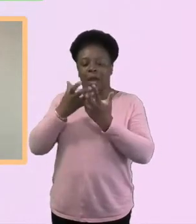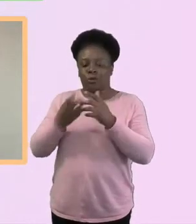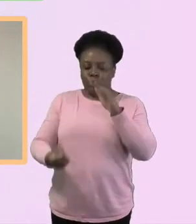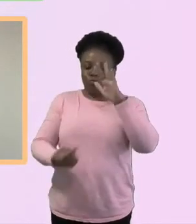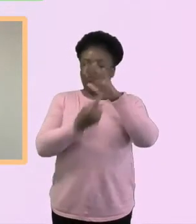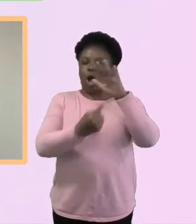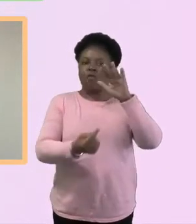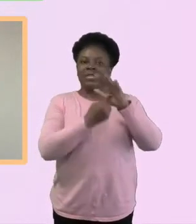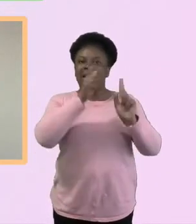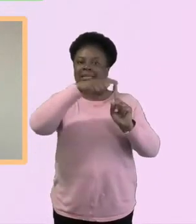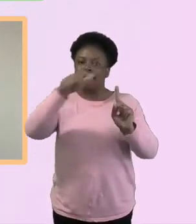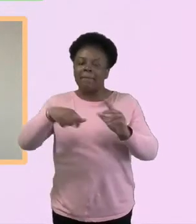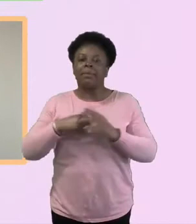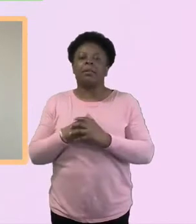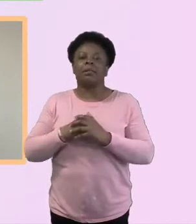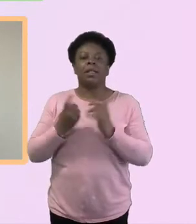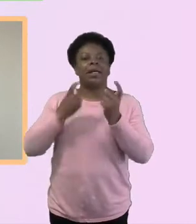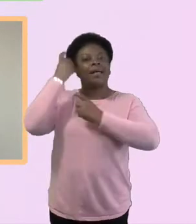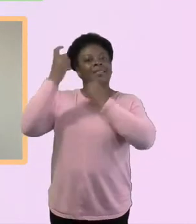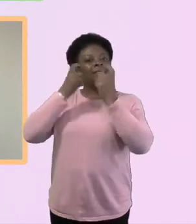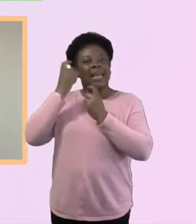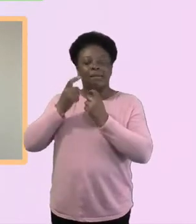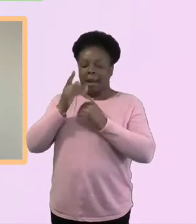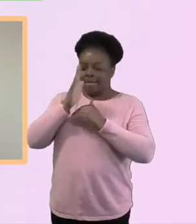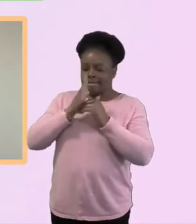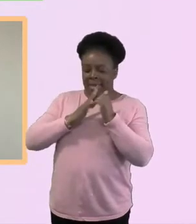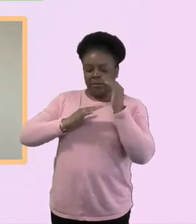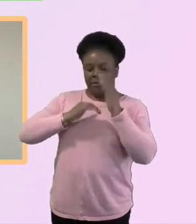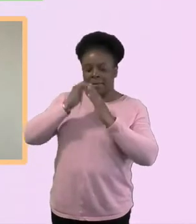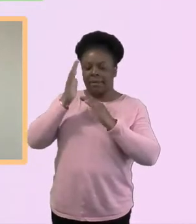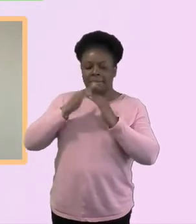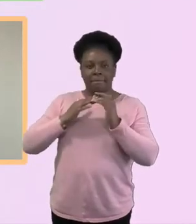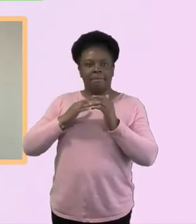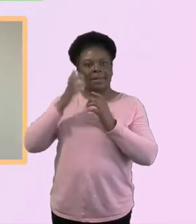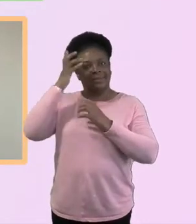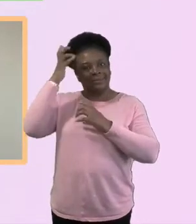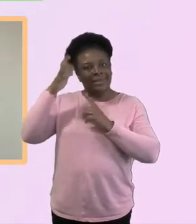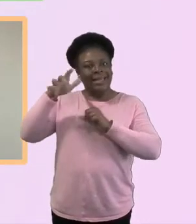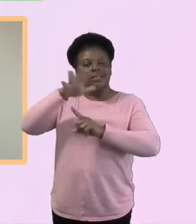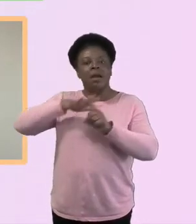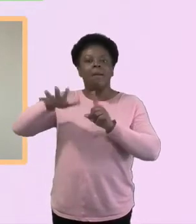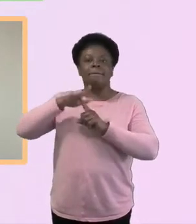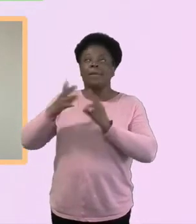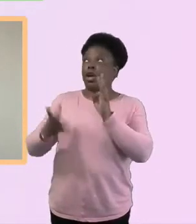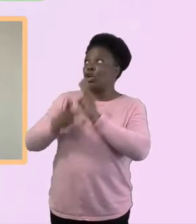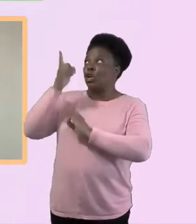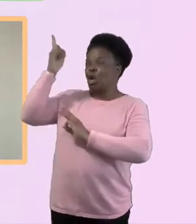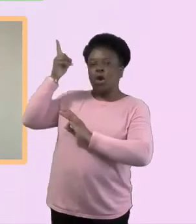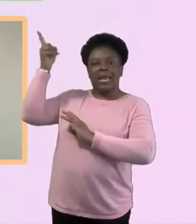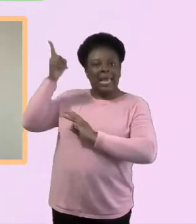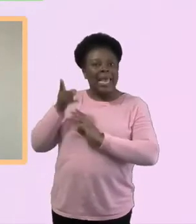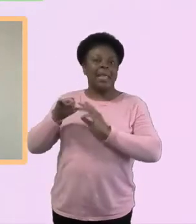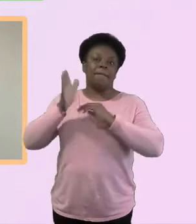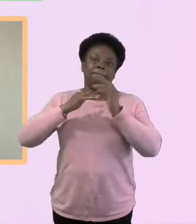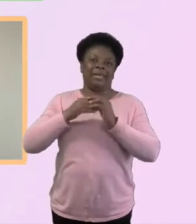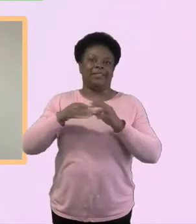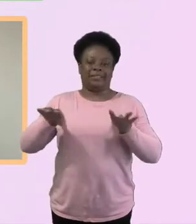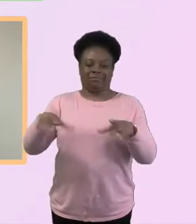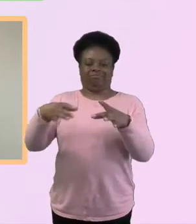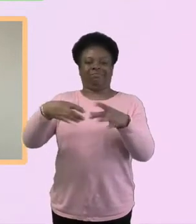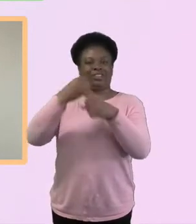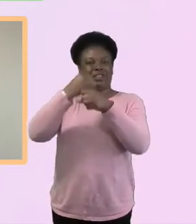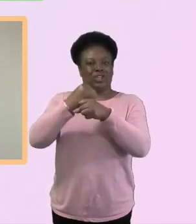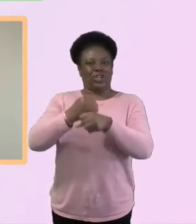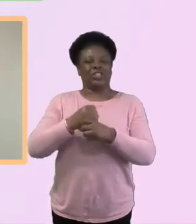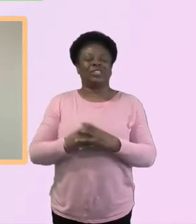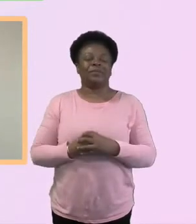build kingdom rather than seek to convert and build church? God builds the church, of course. And a different way of living